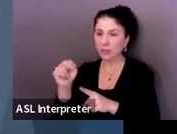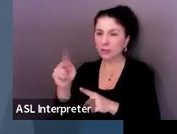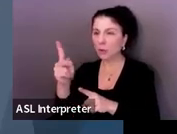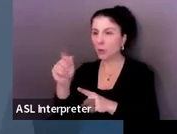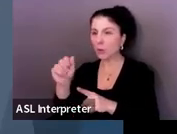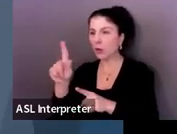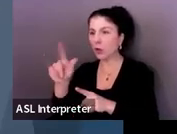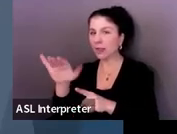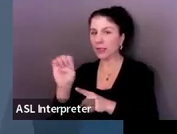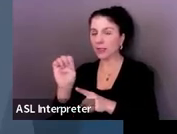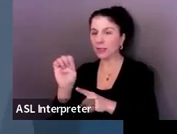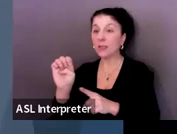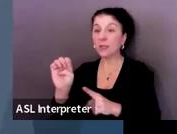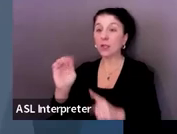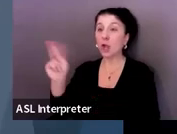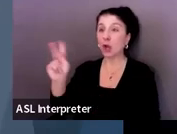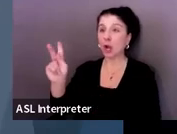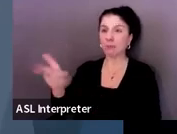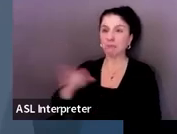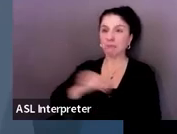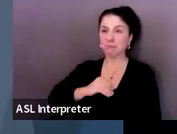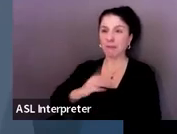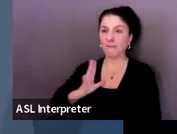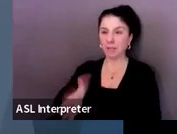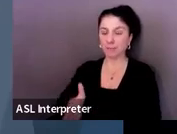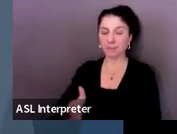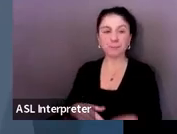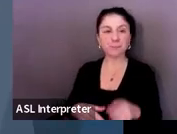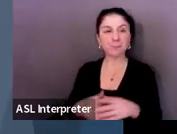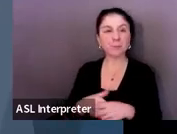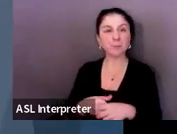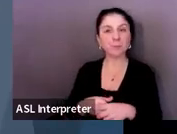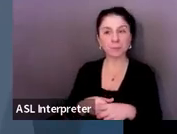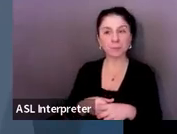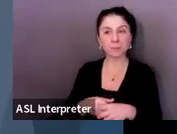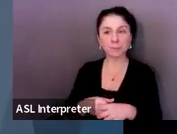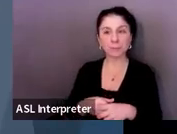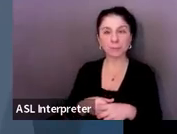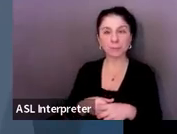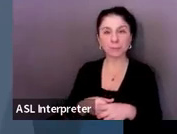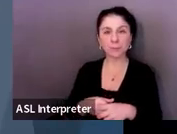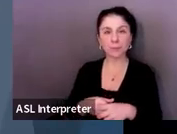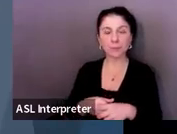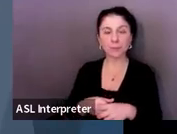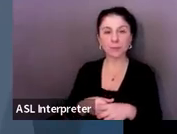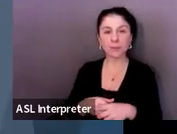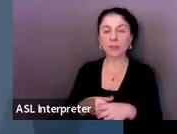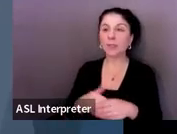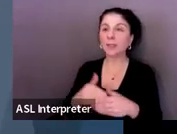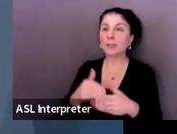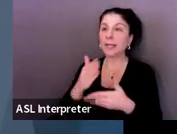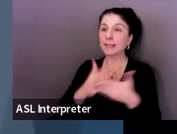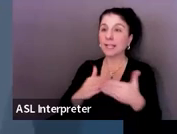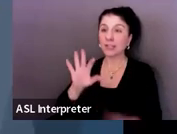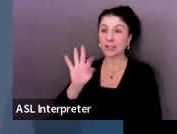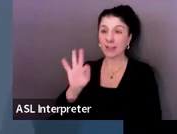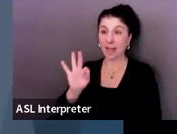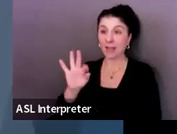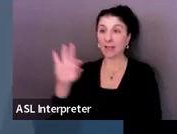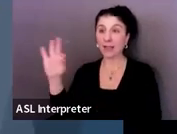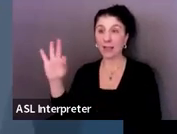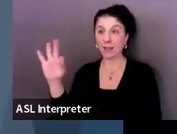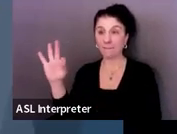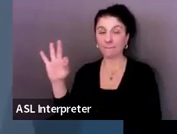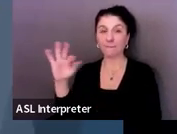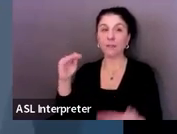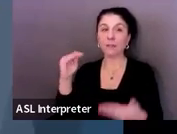Yeah, that's fine. Okay. Yep. Okay. So Section 9F is where those transition services are listed,